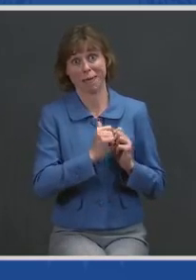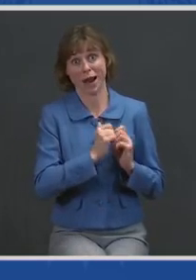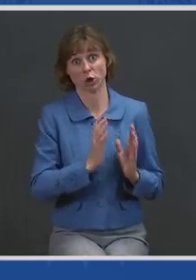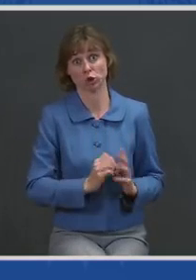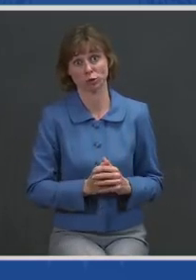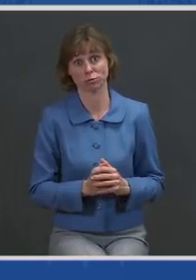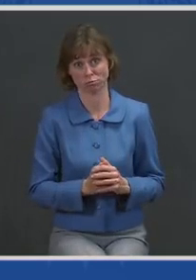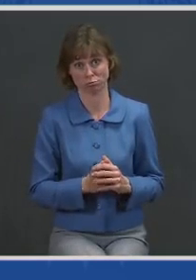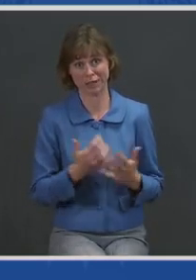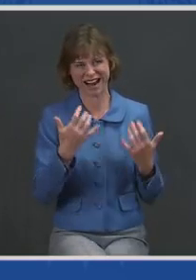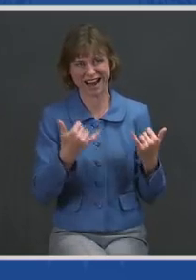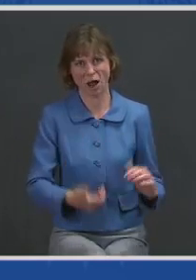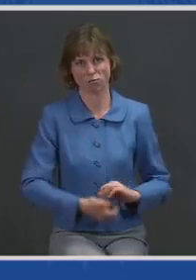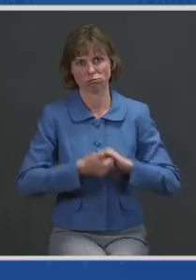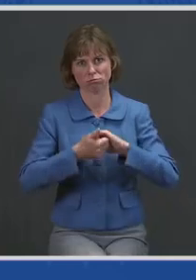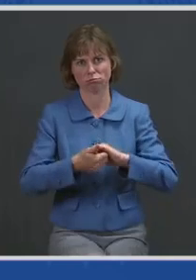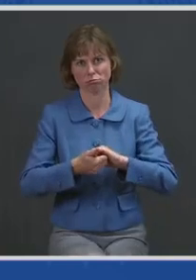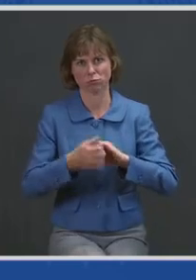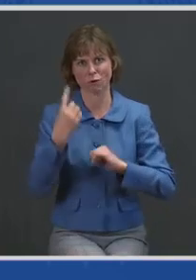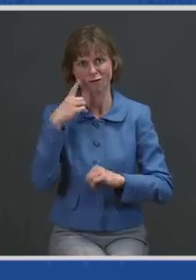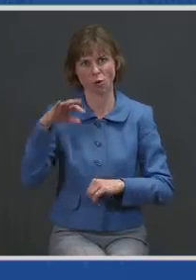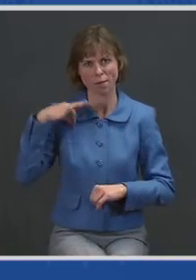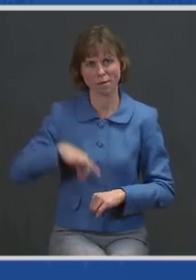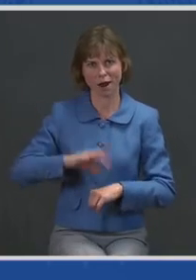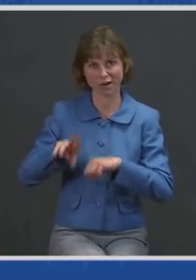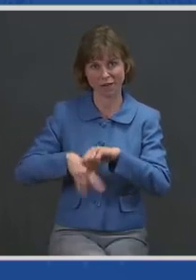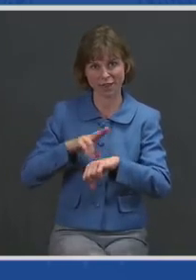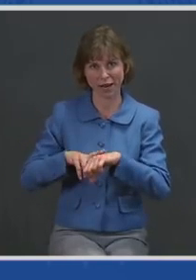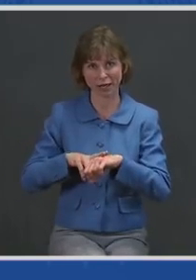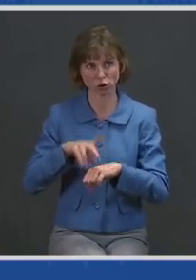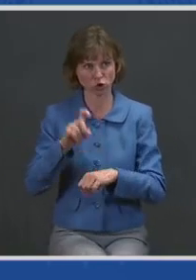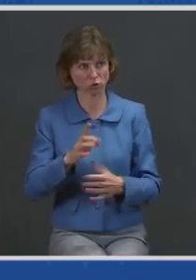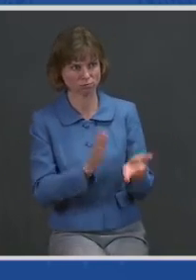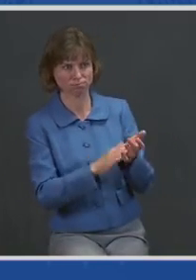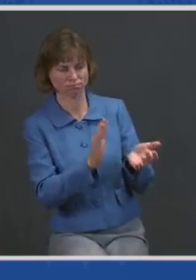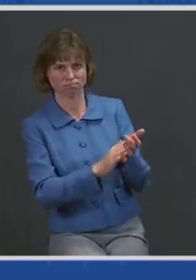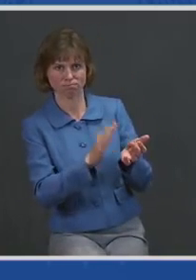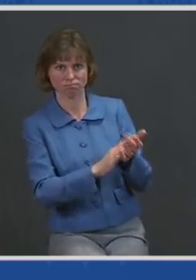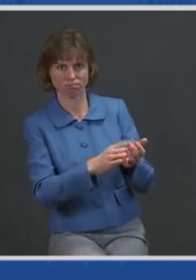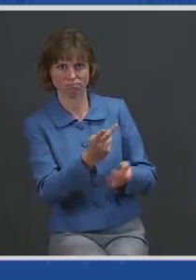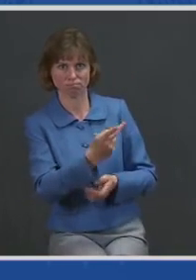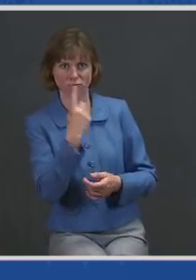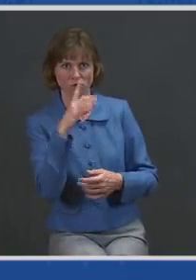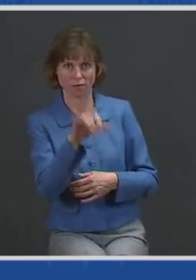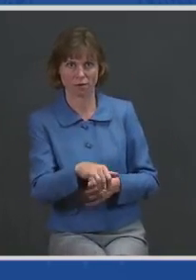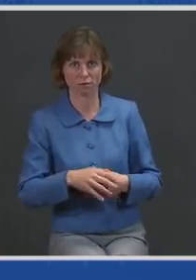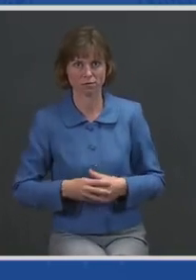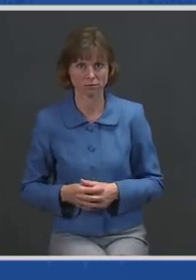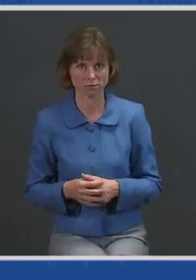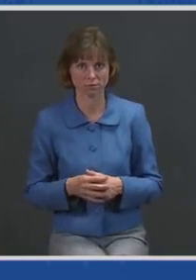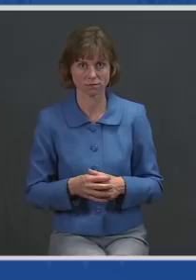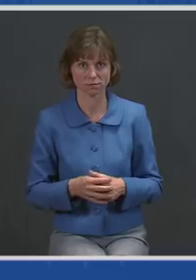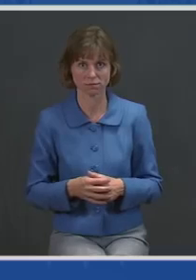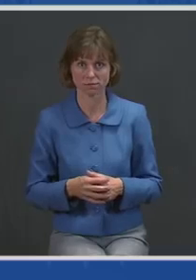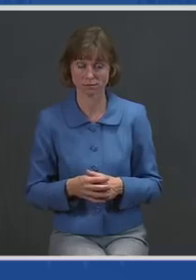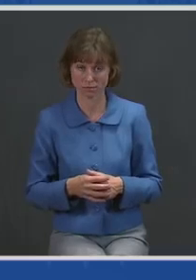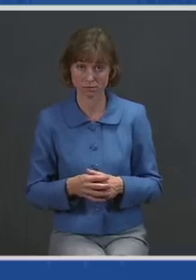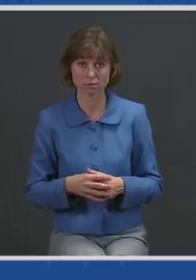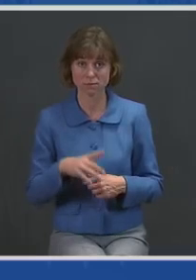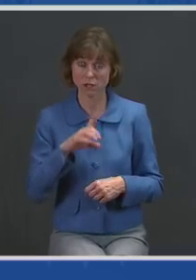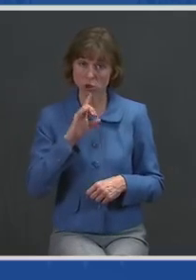come together for the good of the nation, and they should be applauded for it. It's truly a national effort,